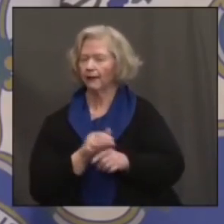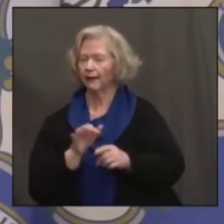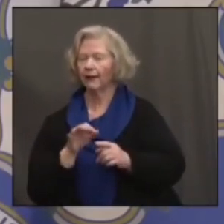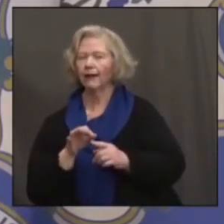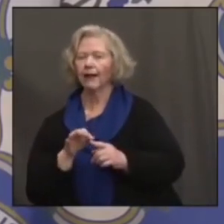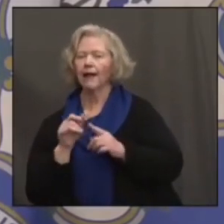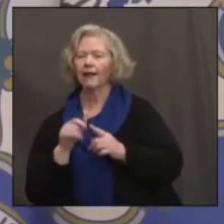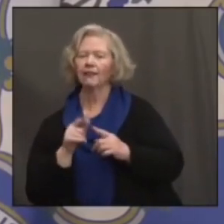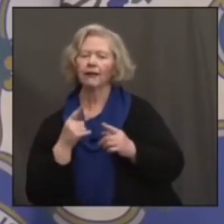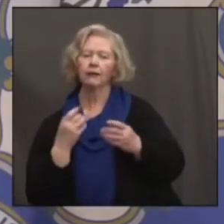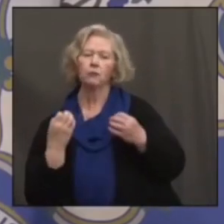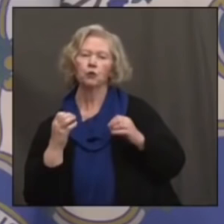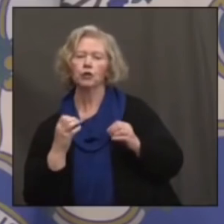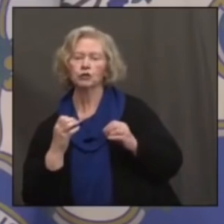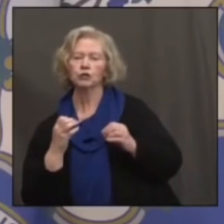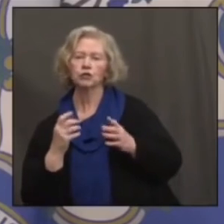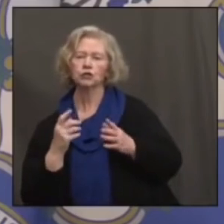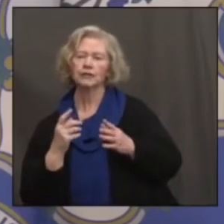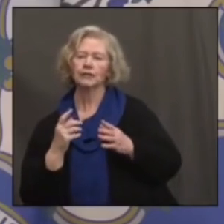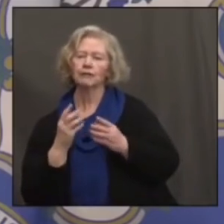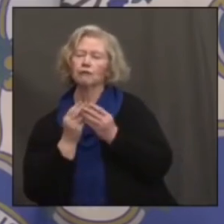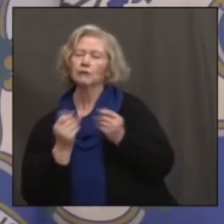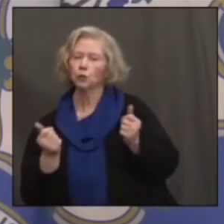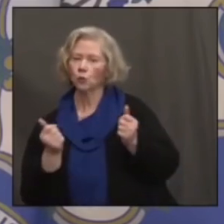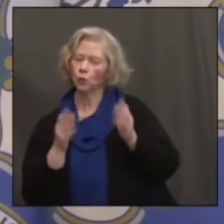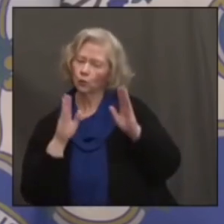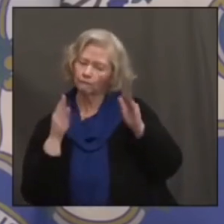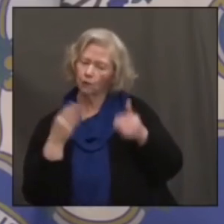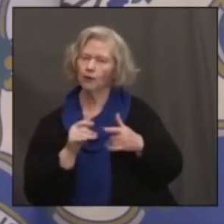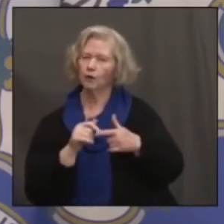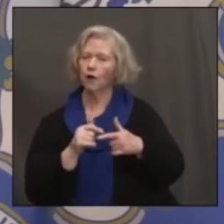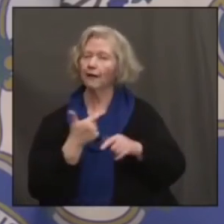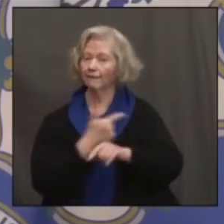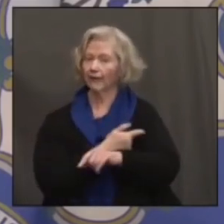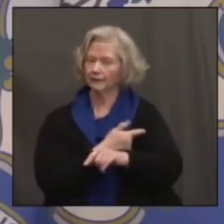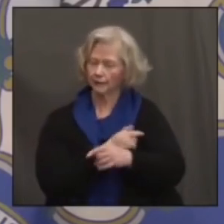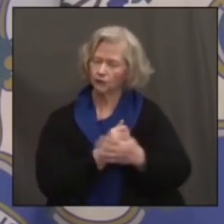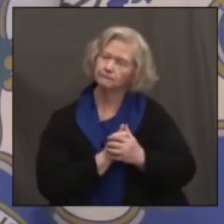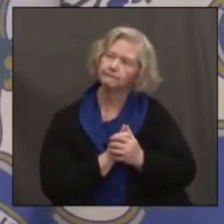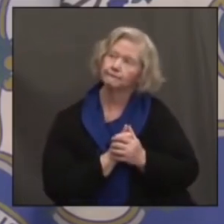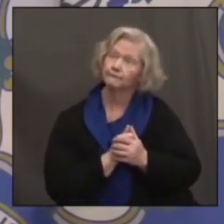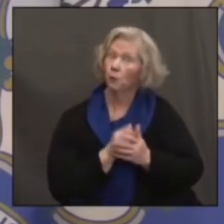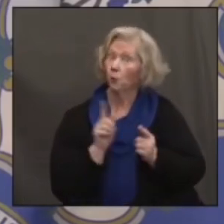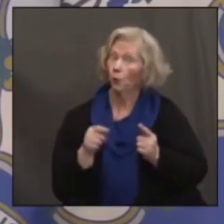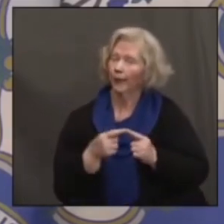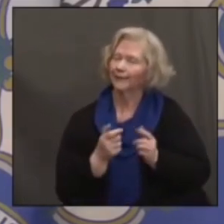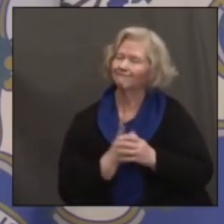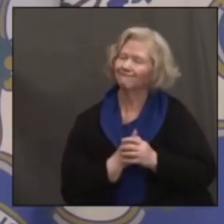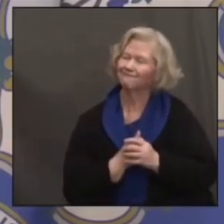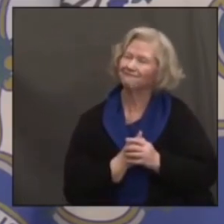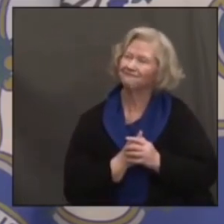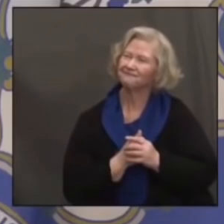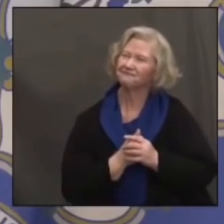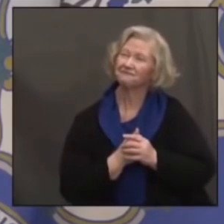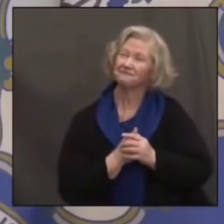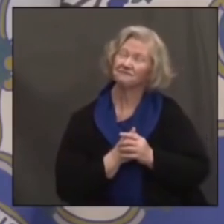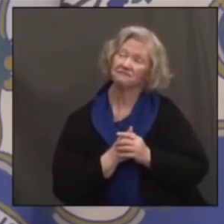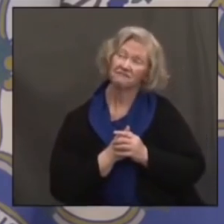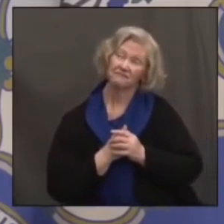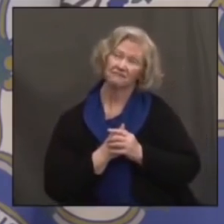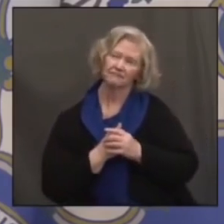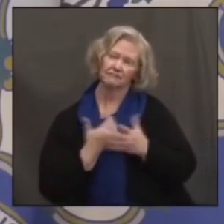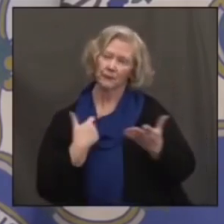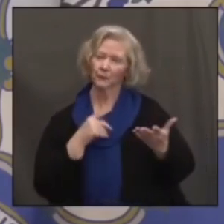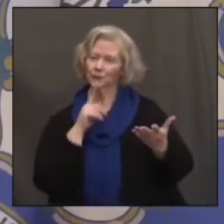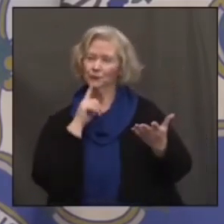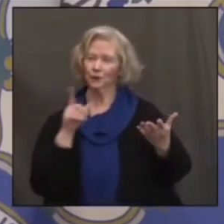resolution and a real focus on vaccinations. You know, how long? Look, if I probably the legislature doesn't want